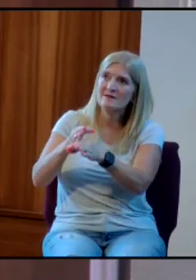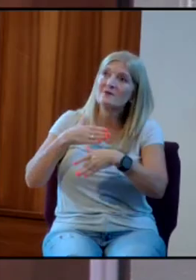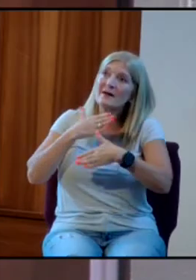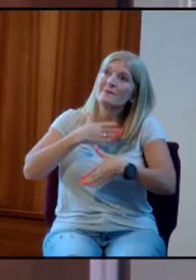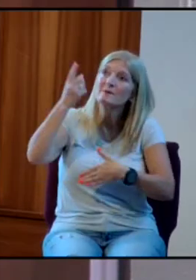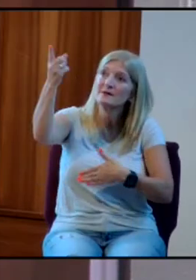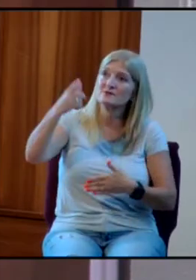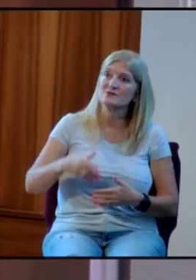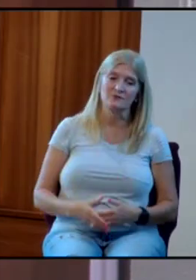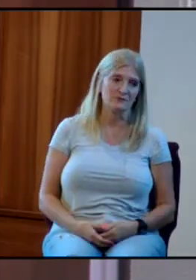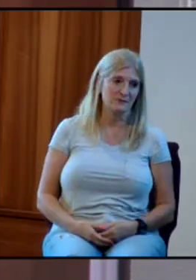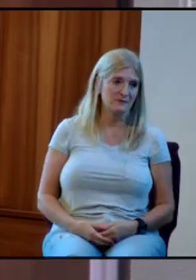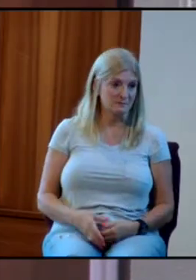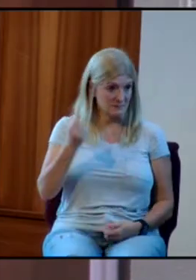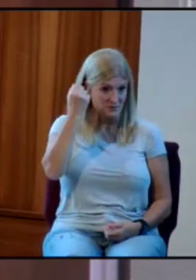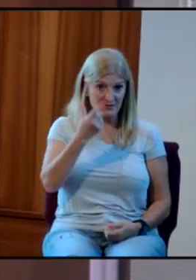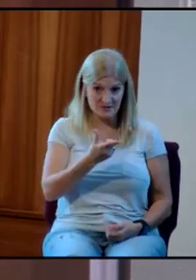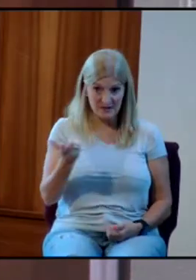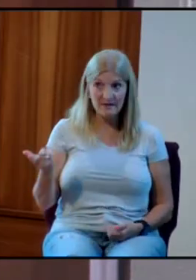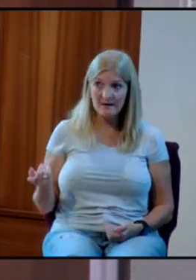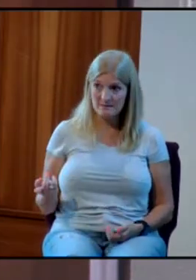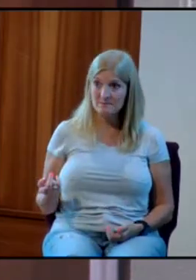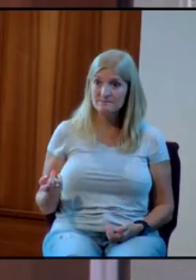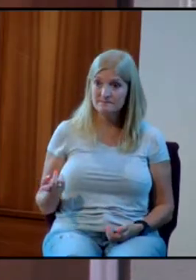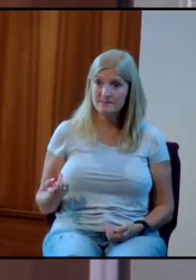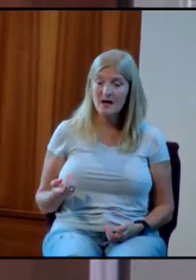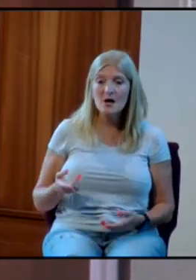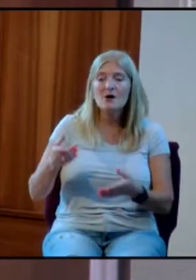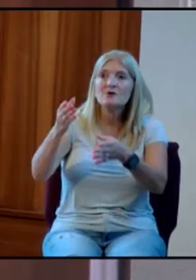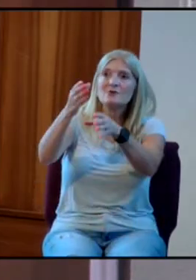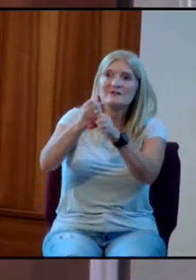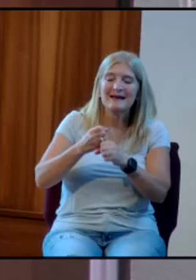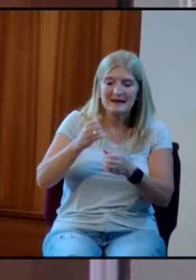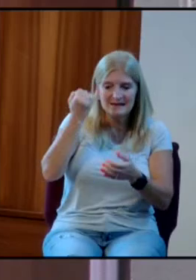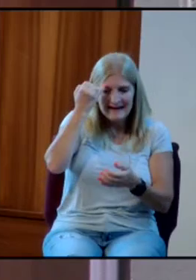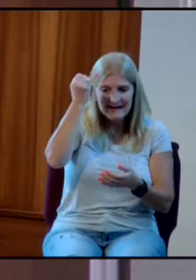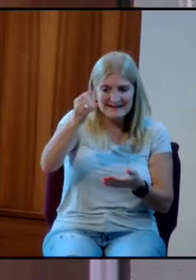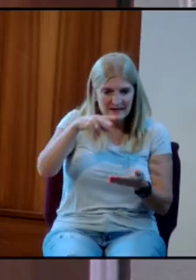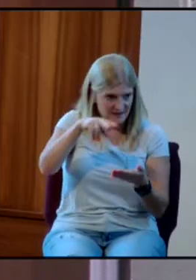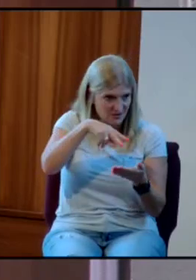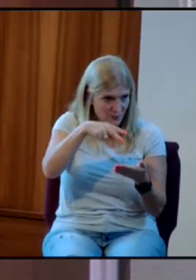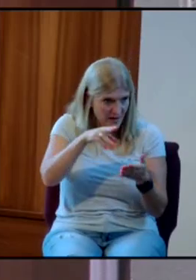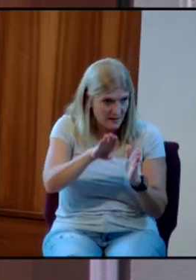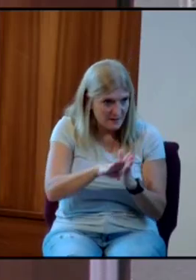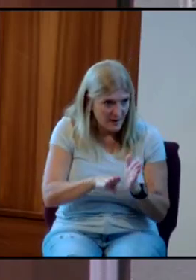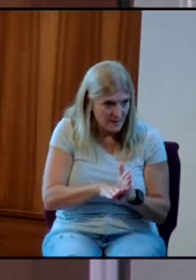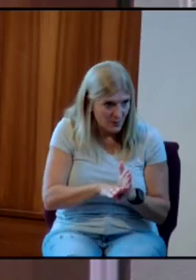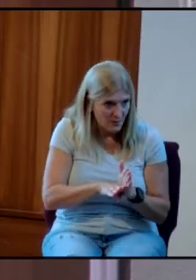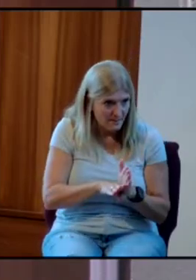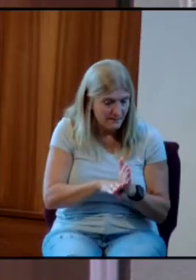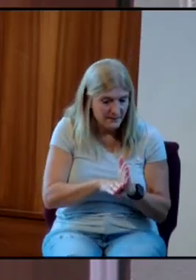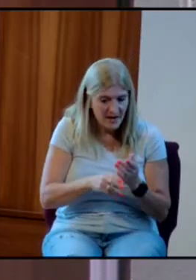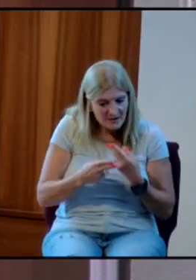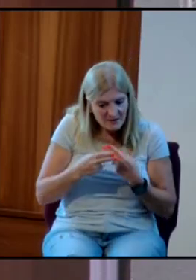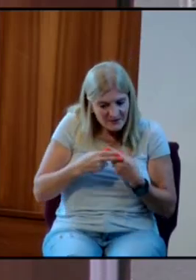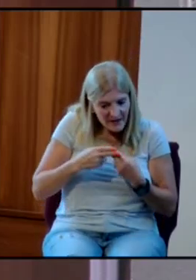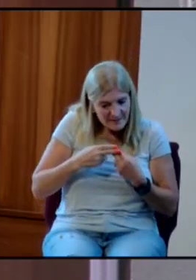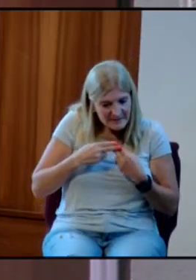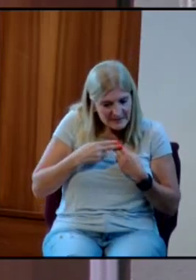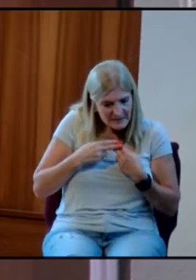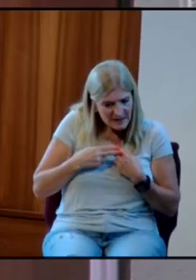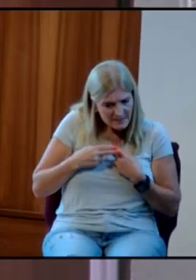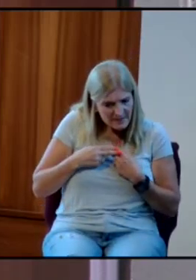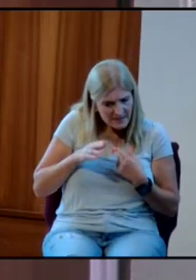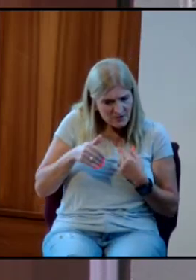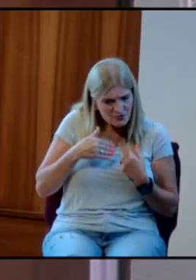to you. You see what you're doing? You're taking the idea out of scripture. You've hidden it in your heart and now you're applying